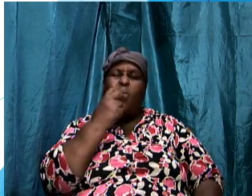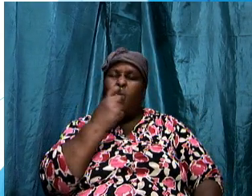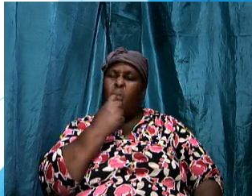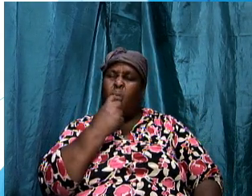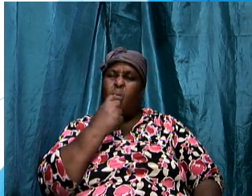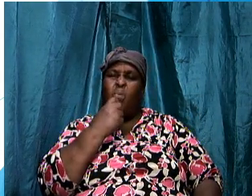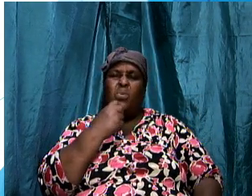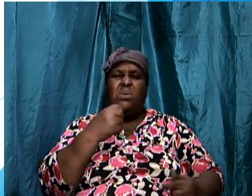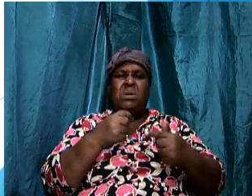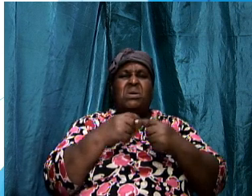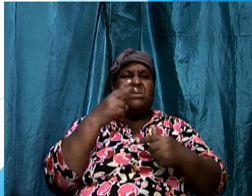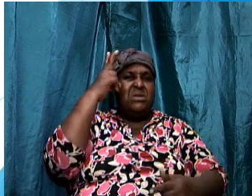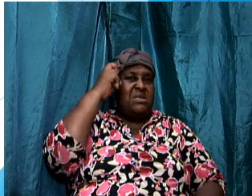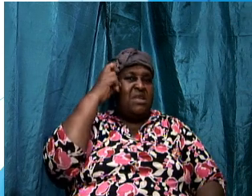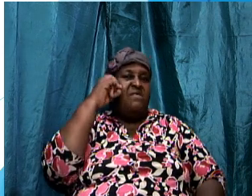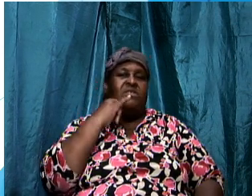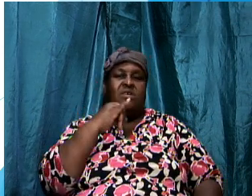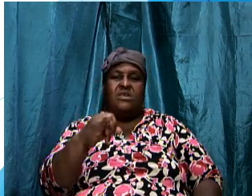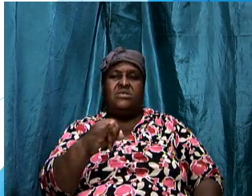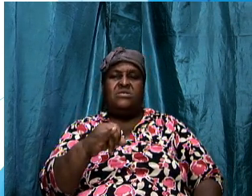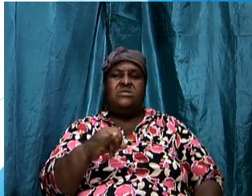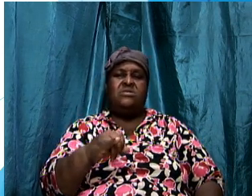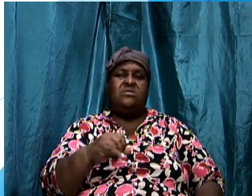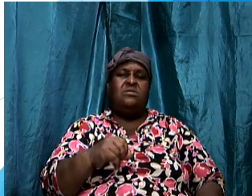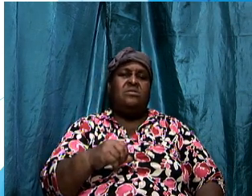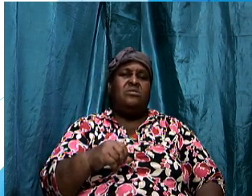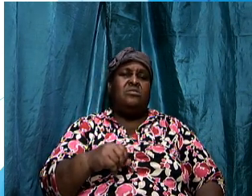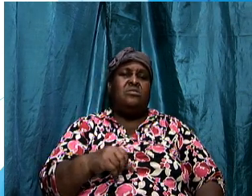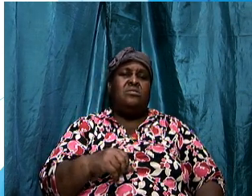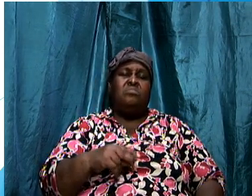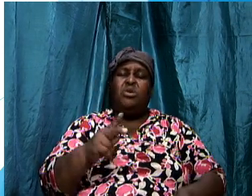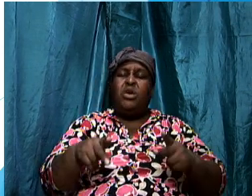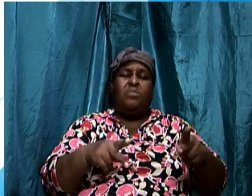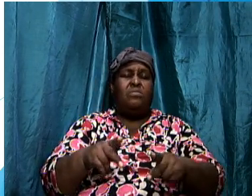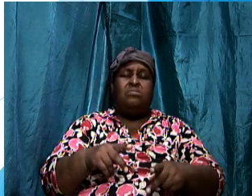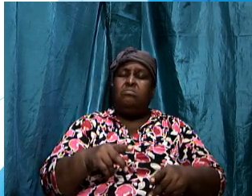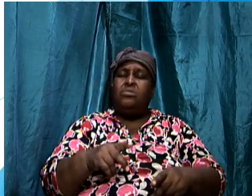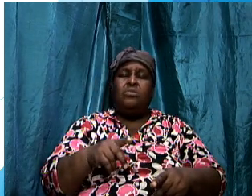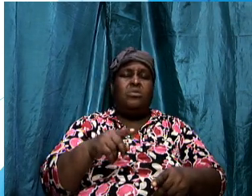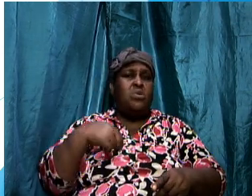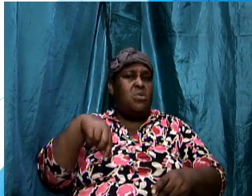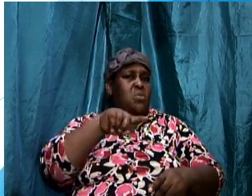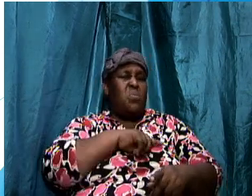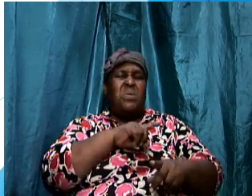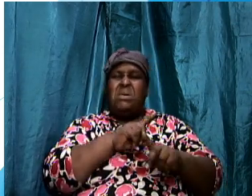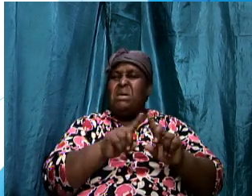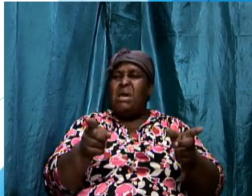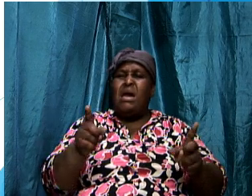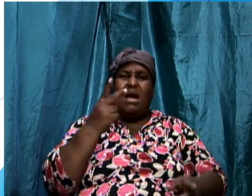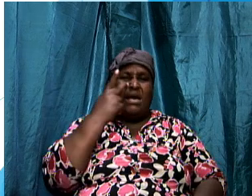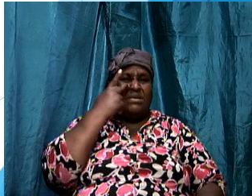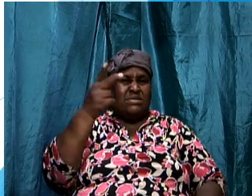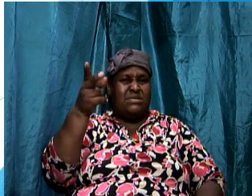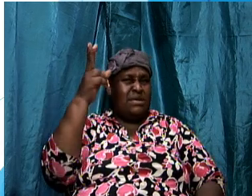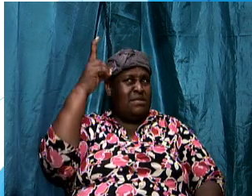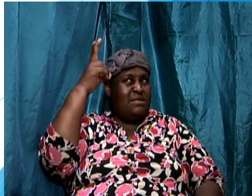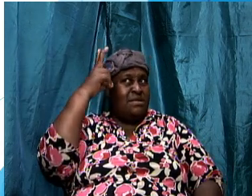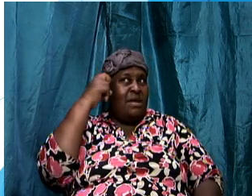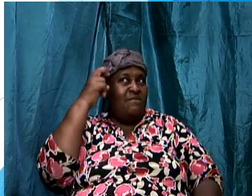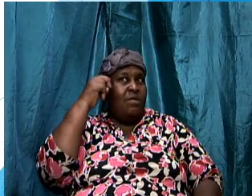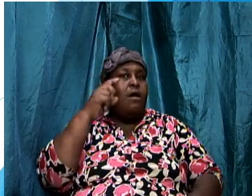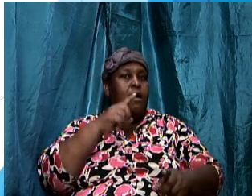foe that we are unable to see but nevertheless is real and he's pushing